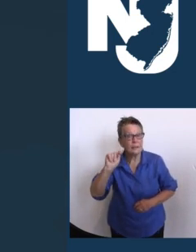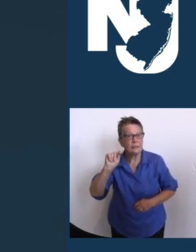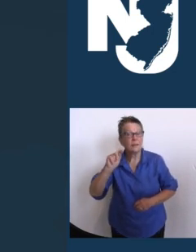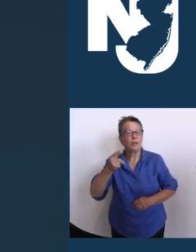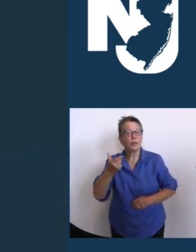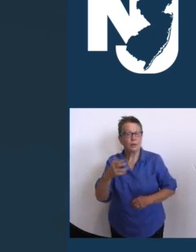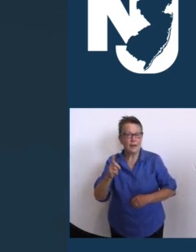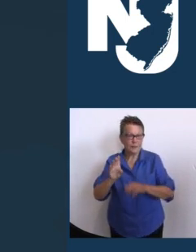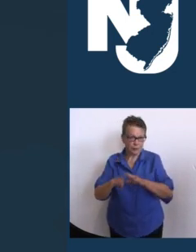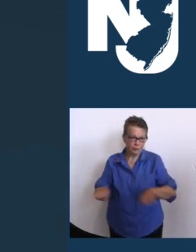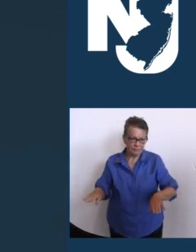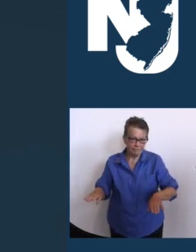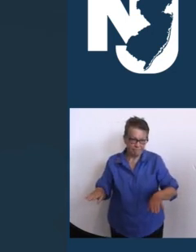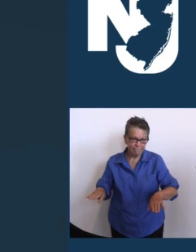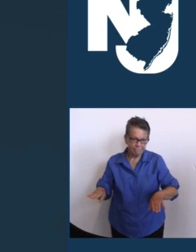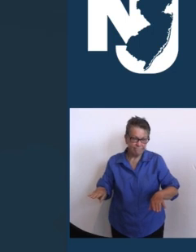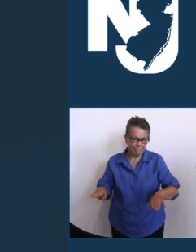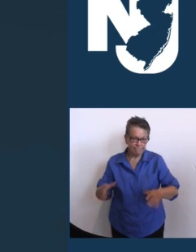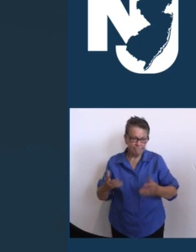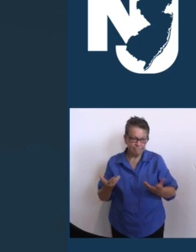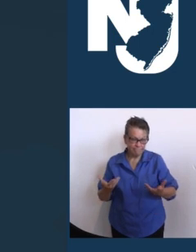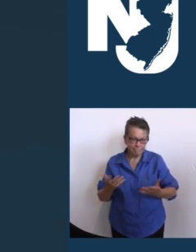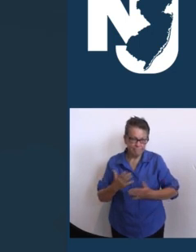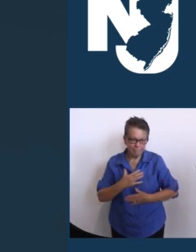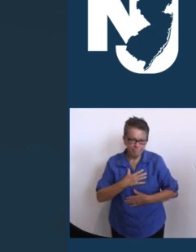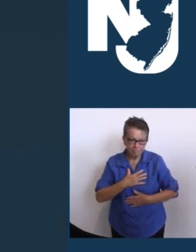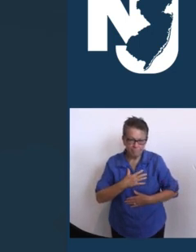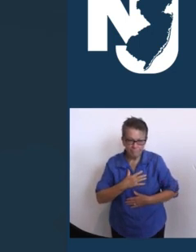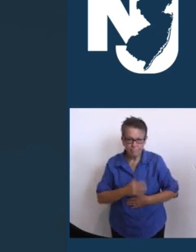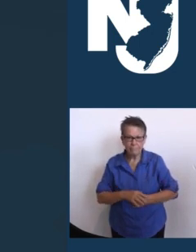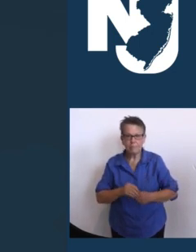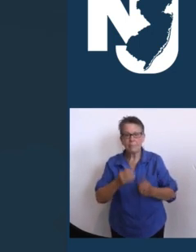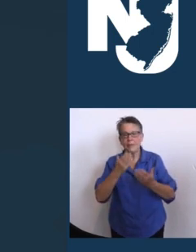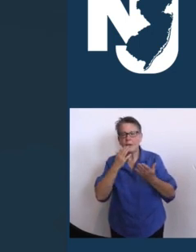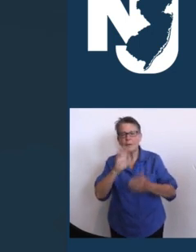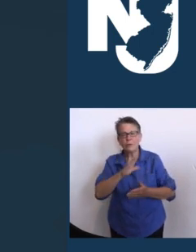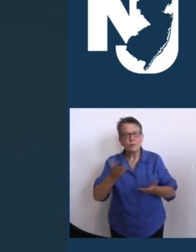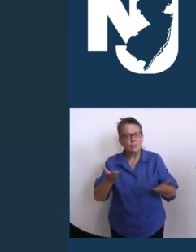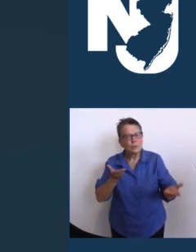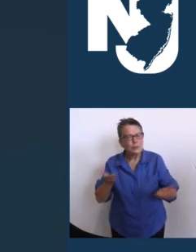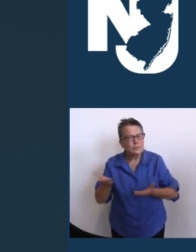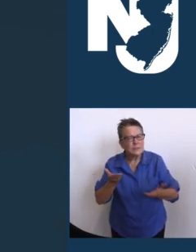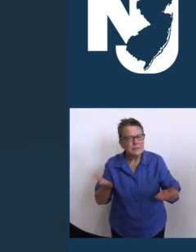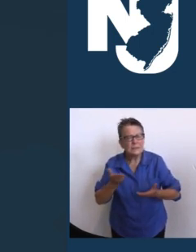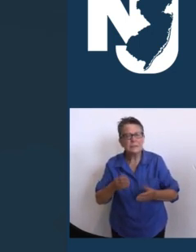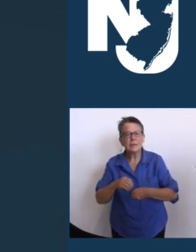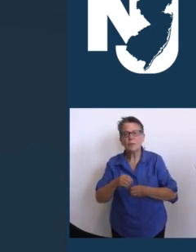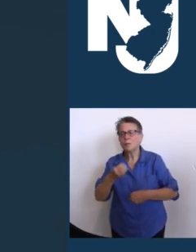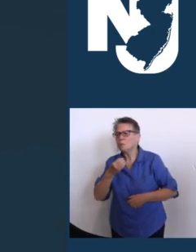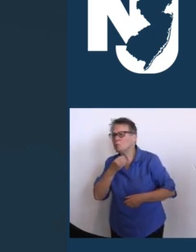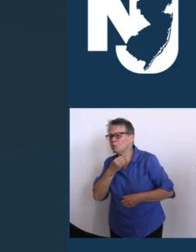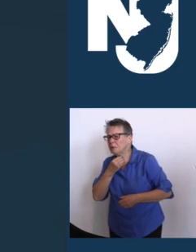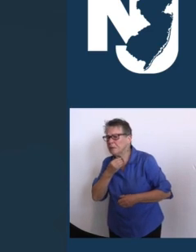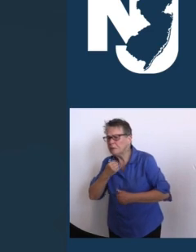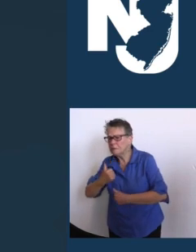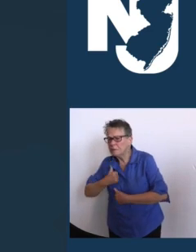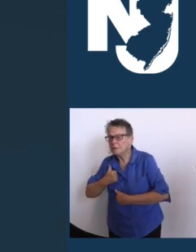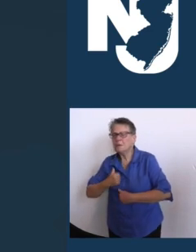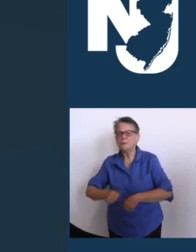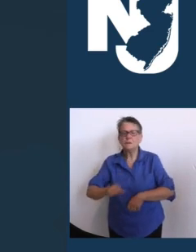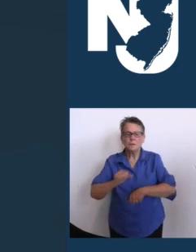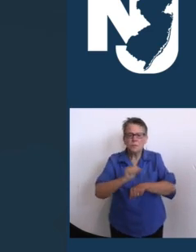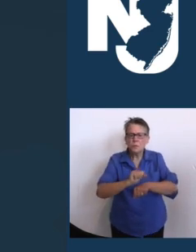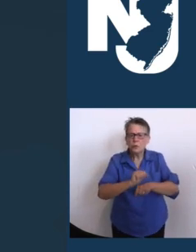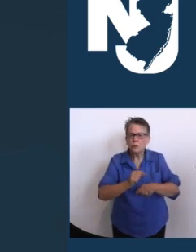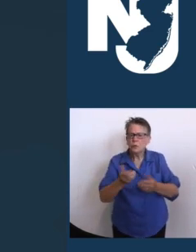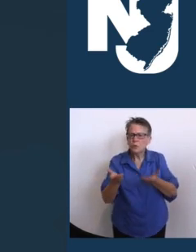wife, Becky. We thank Edmund for his service to our nation, to his community, and to the men and women of organized labor.